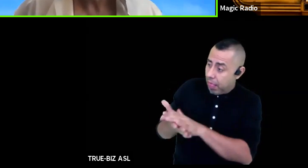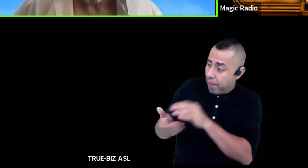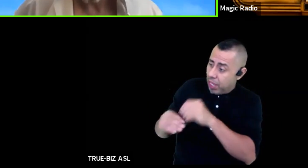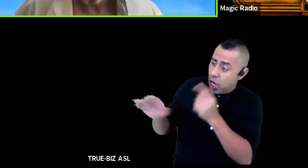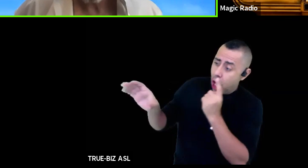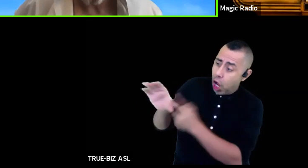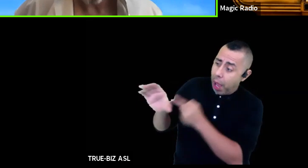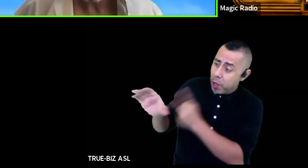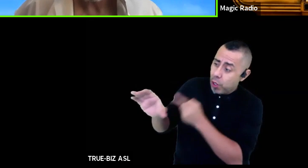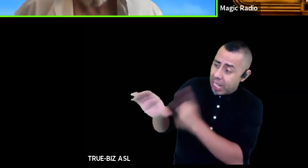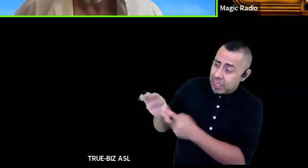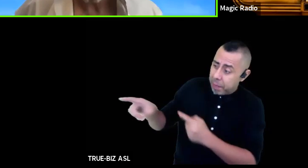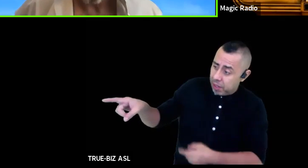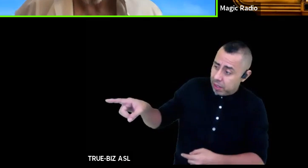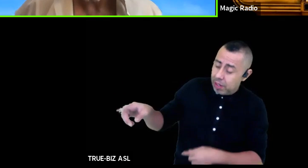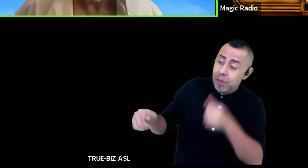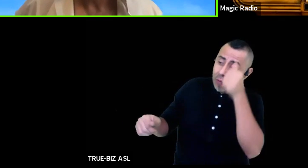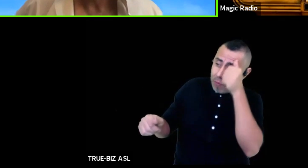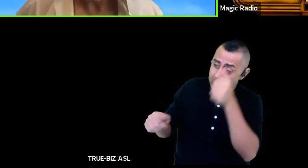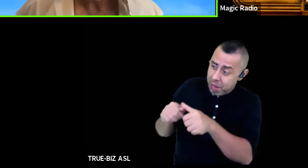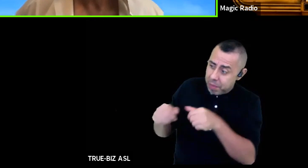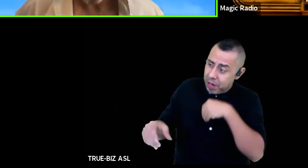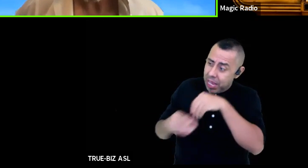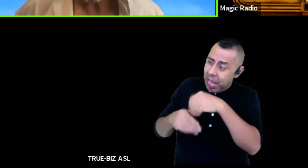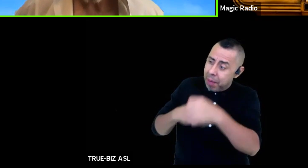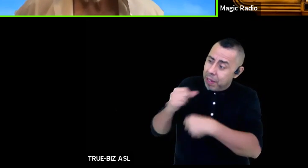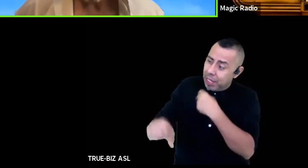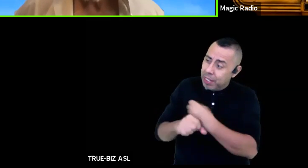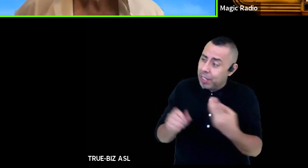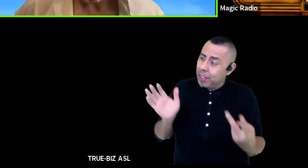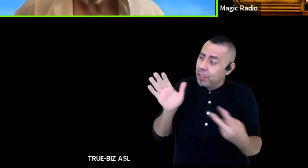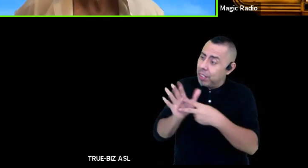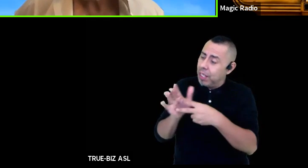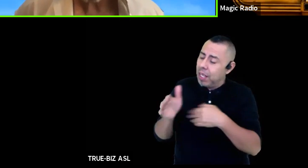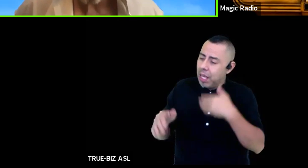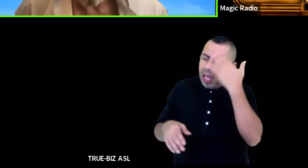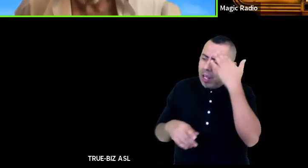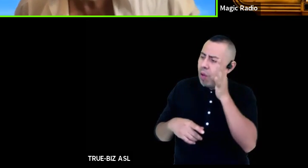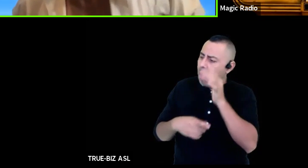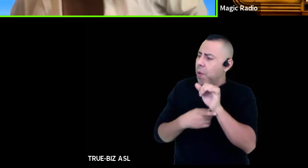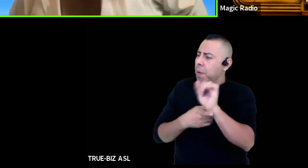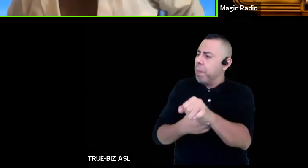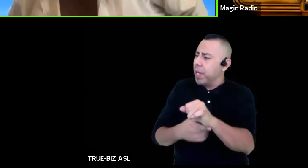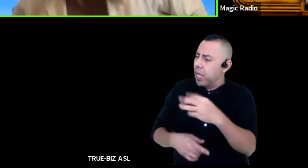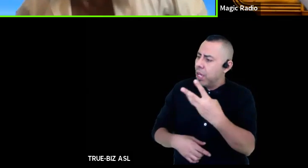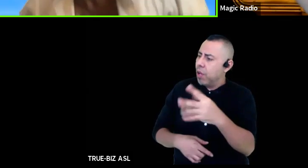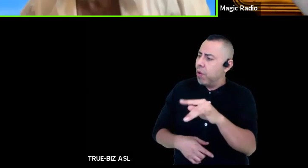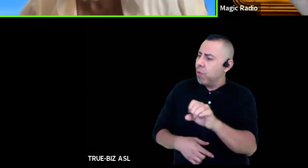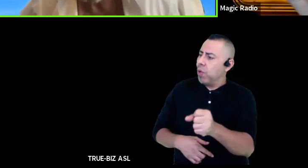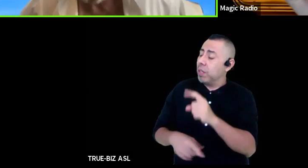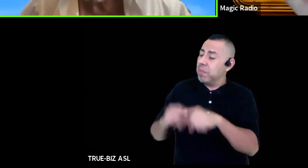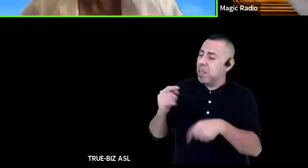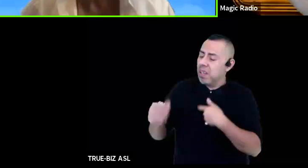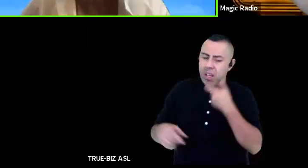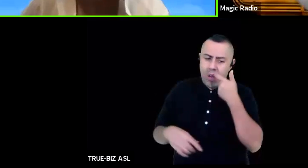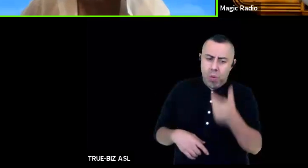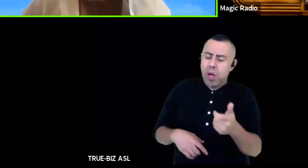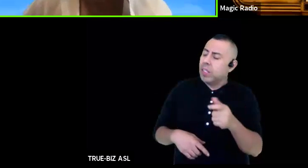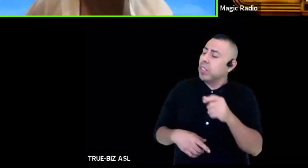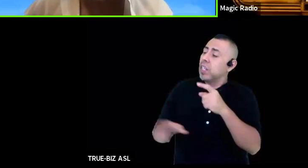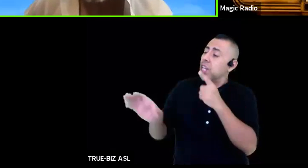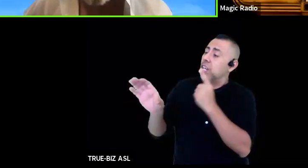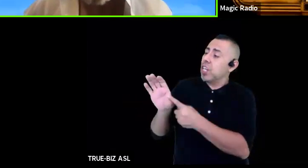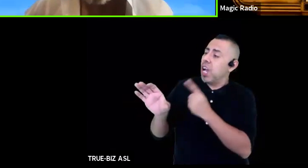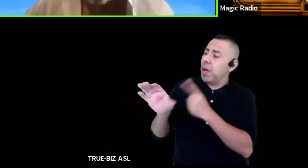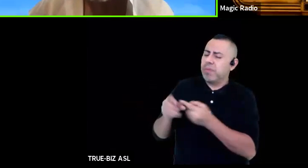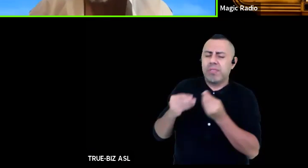remember I come from the year 2000 where I know you'll beat the whites but I have watched communism cause little else for suffering